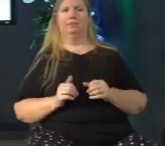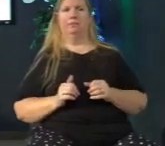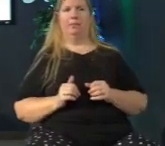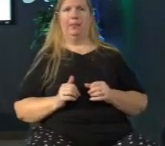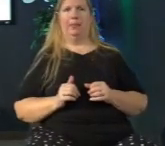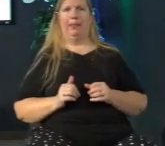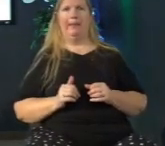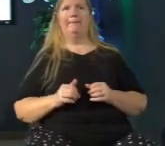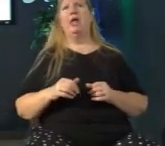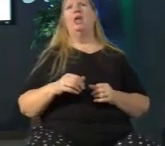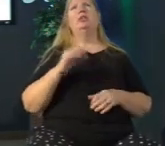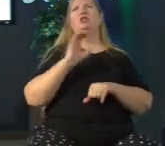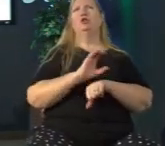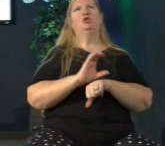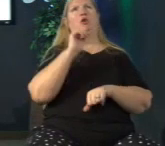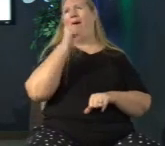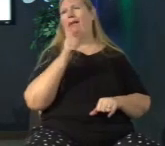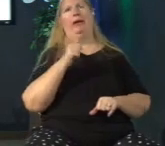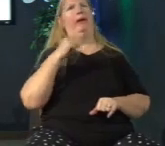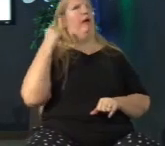it's not going to understand their pain